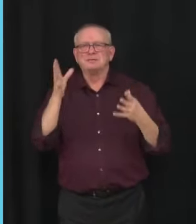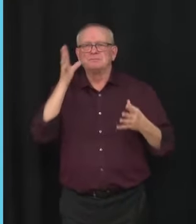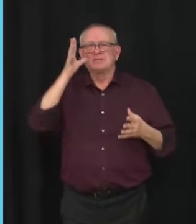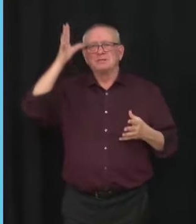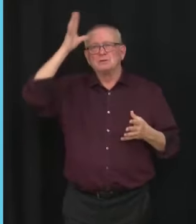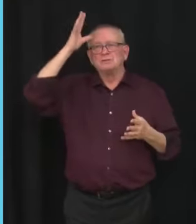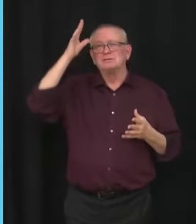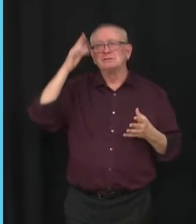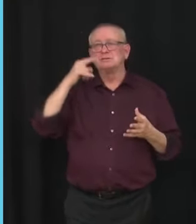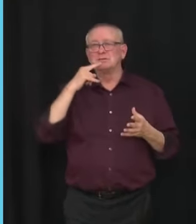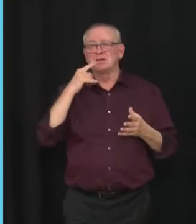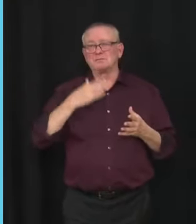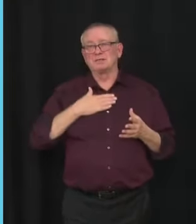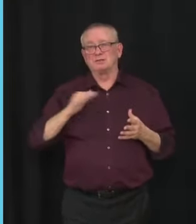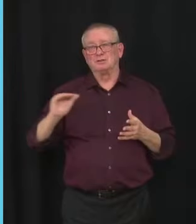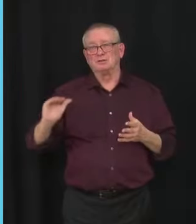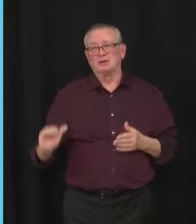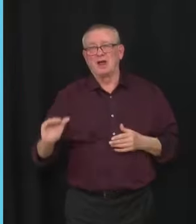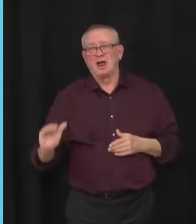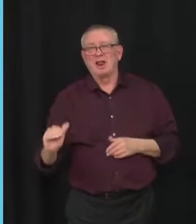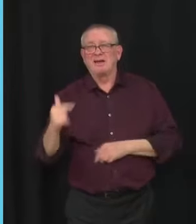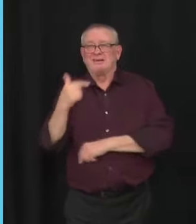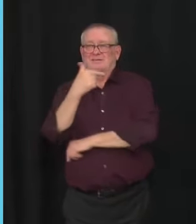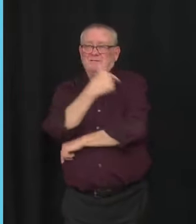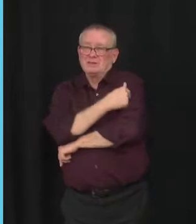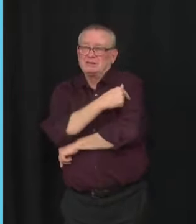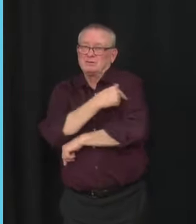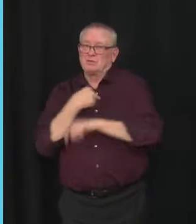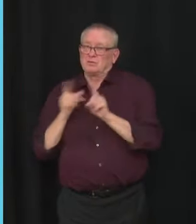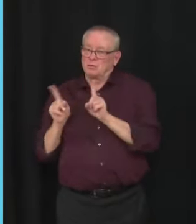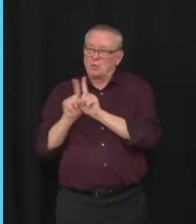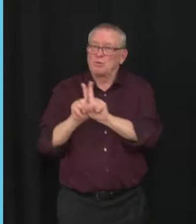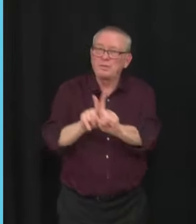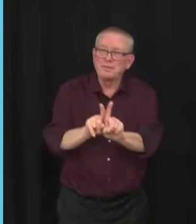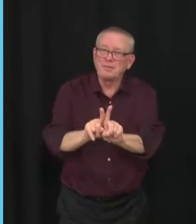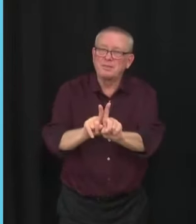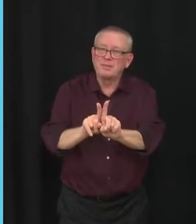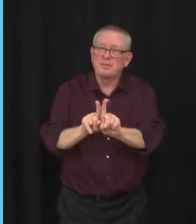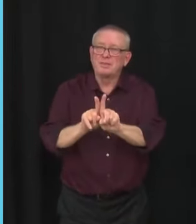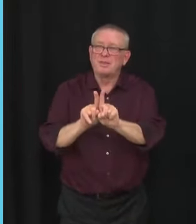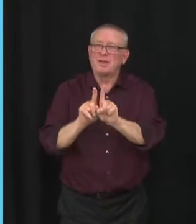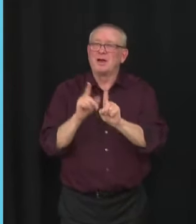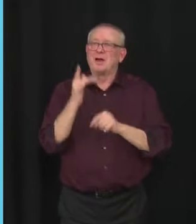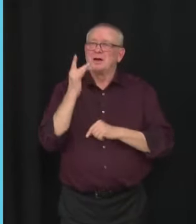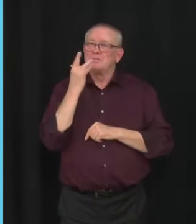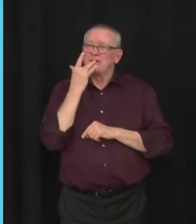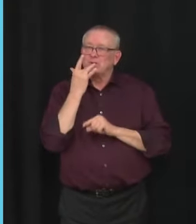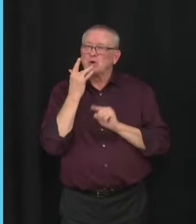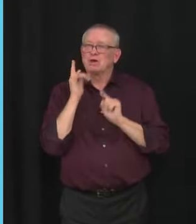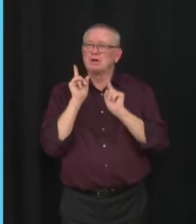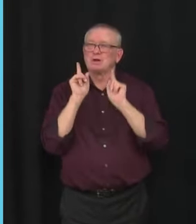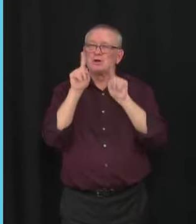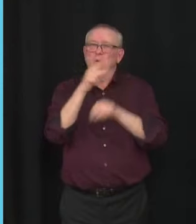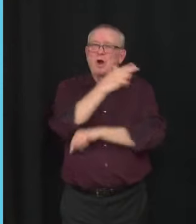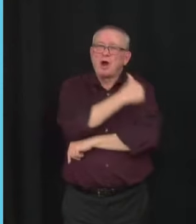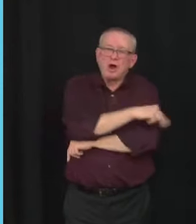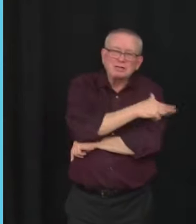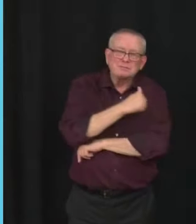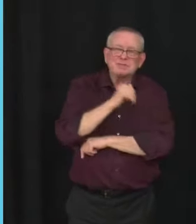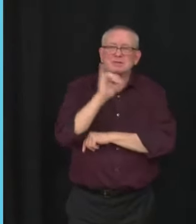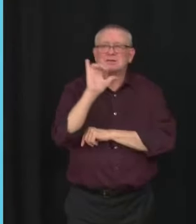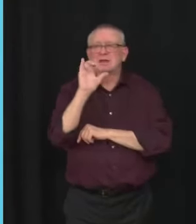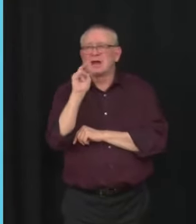it'll be a lot easier to accommodate that at large flow through vaccine administration centers like we'll be operating here.